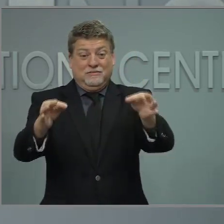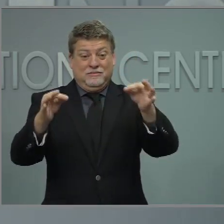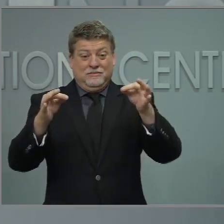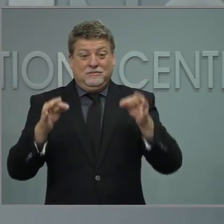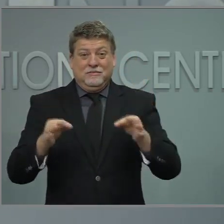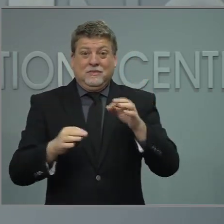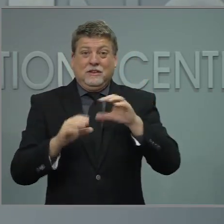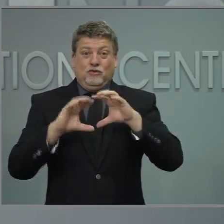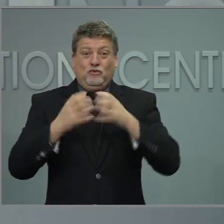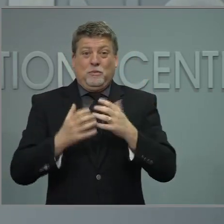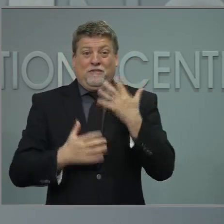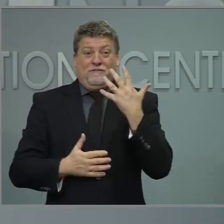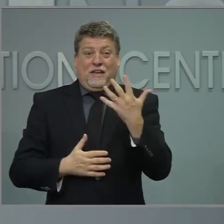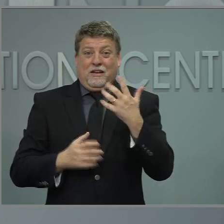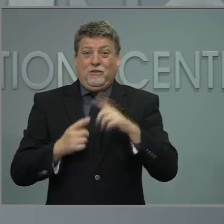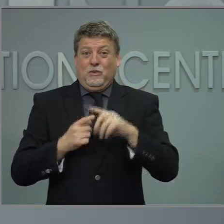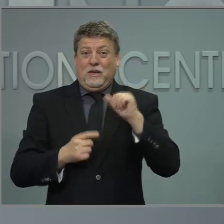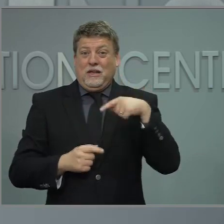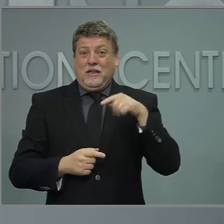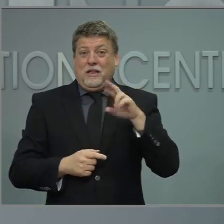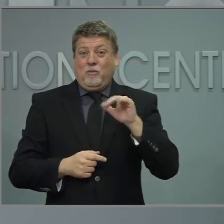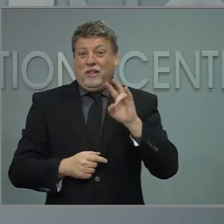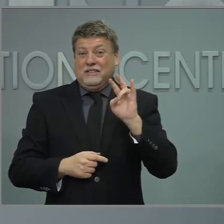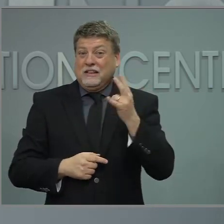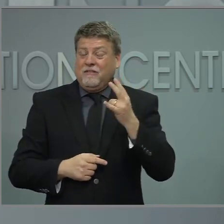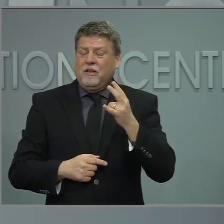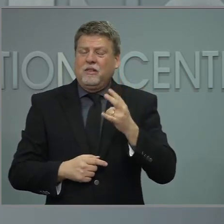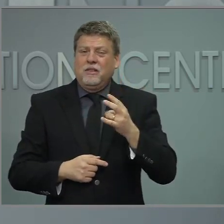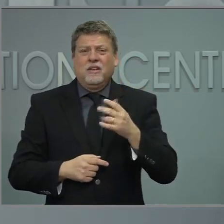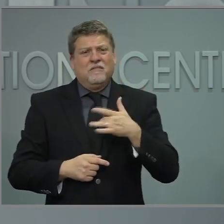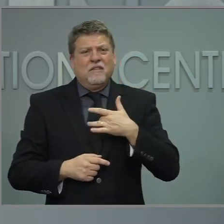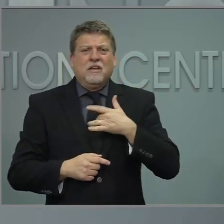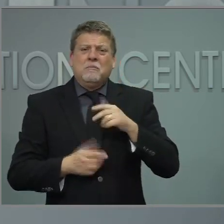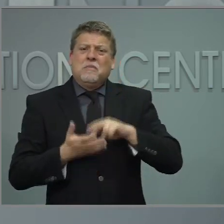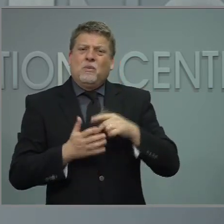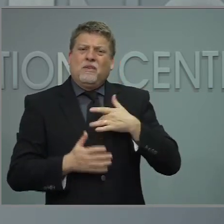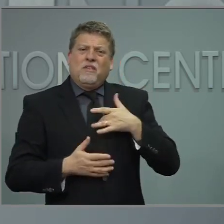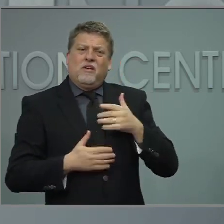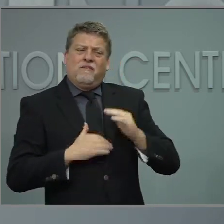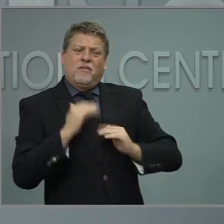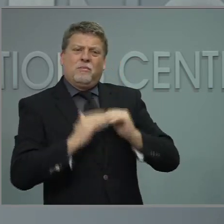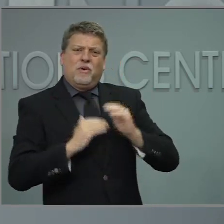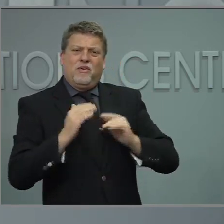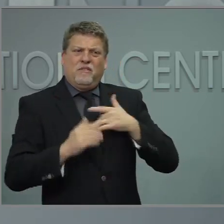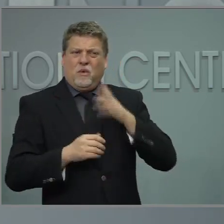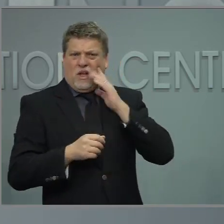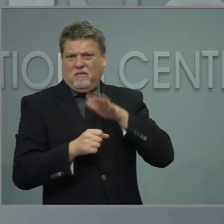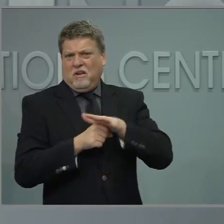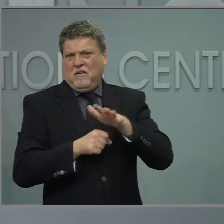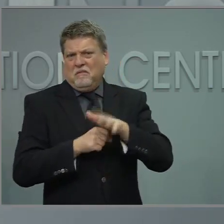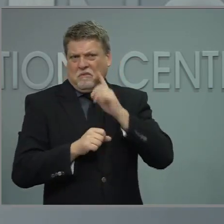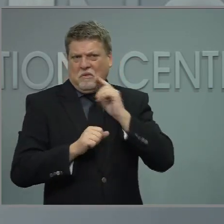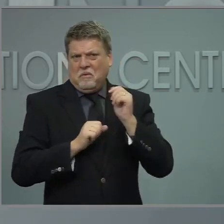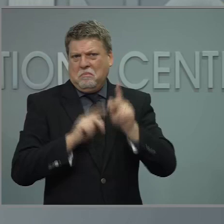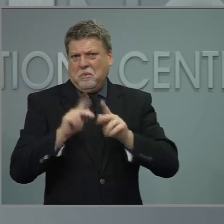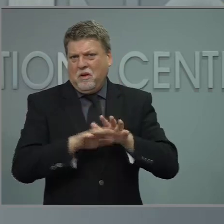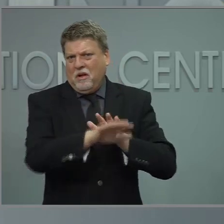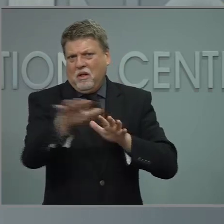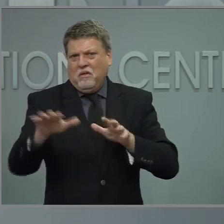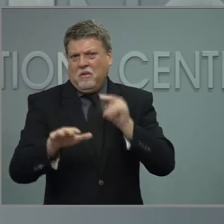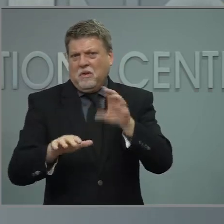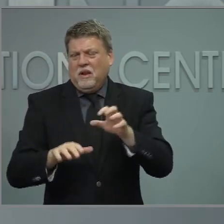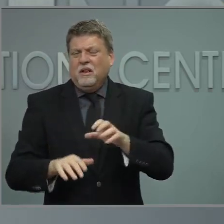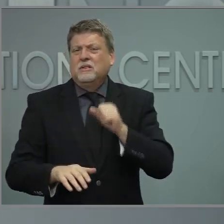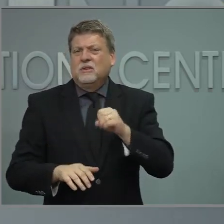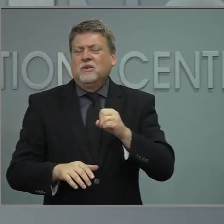I think as we move through that the April timeframe, understand what our vaccine supply is going to be. I think we'll have better opportunity to be able